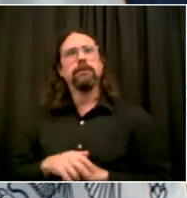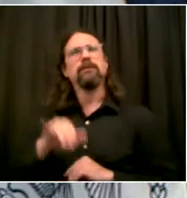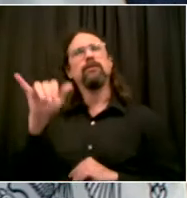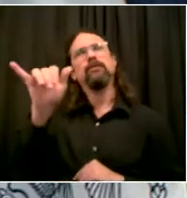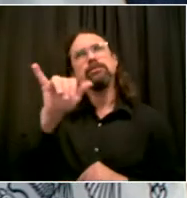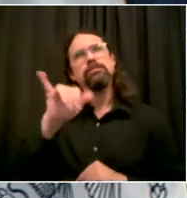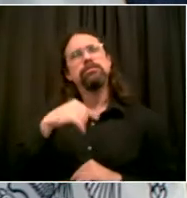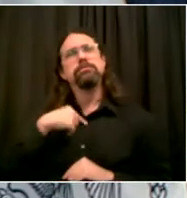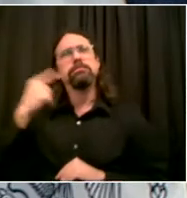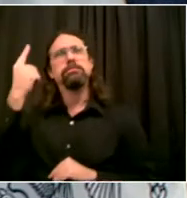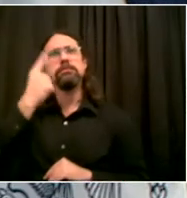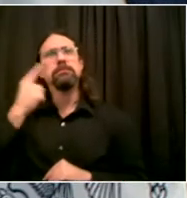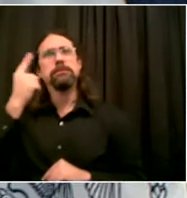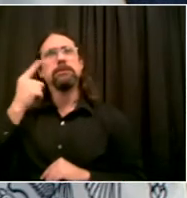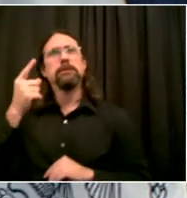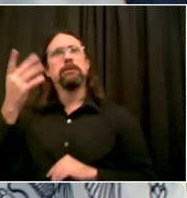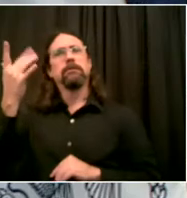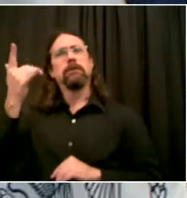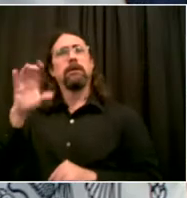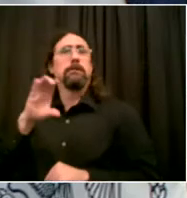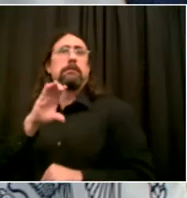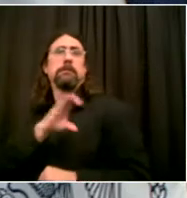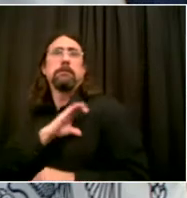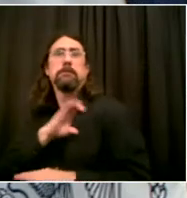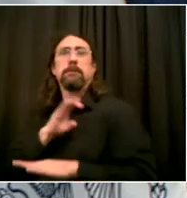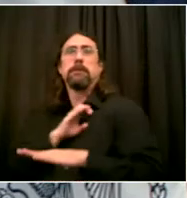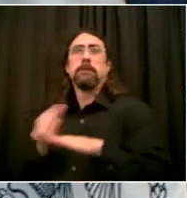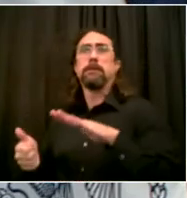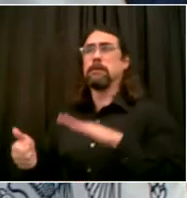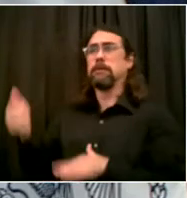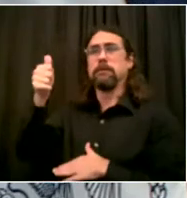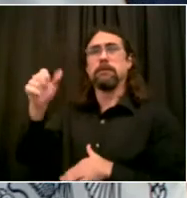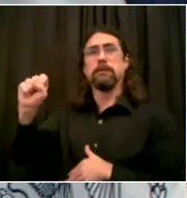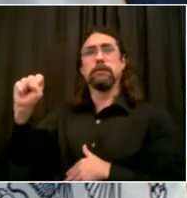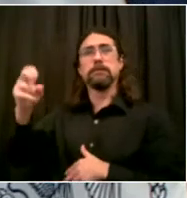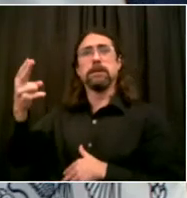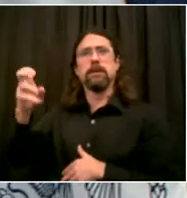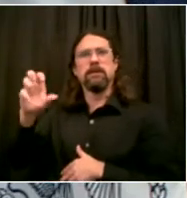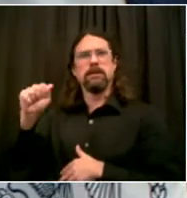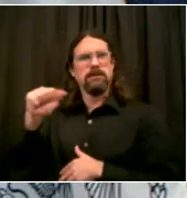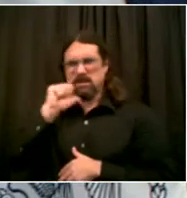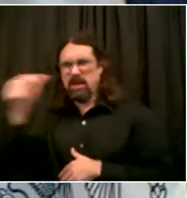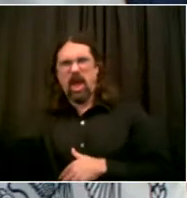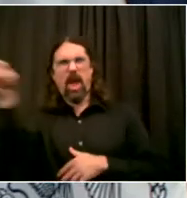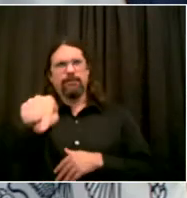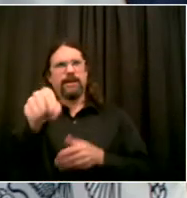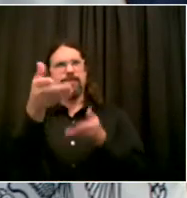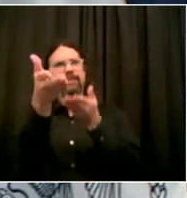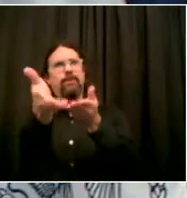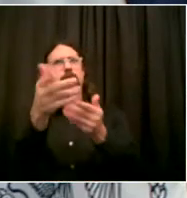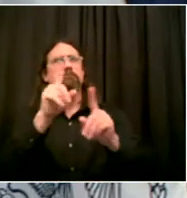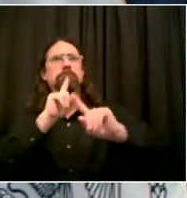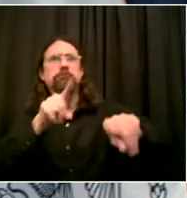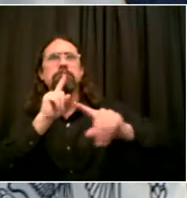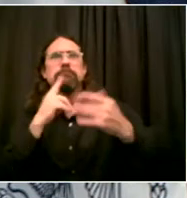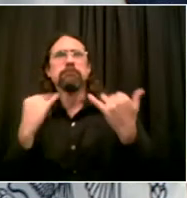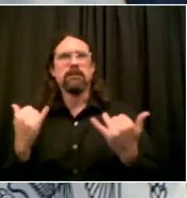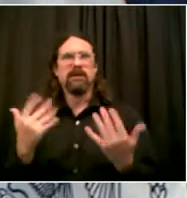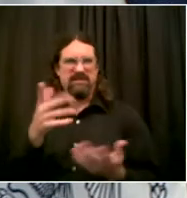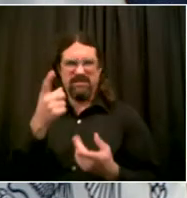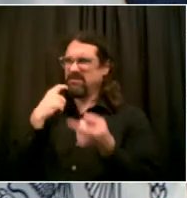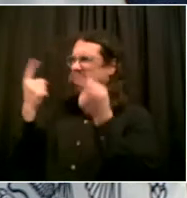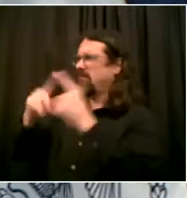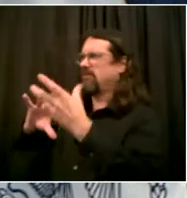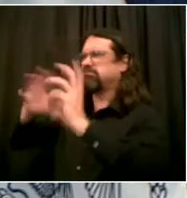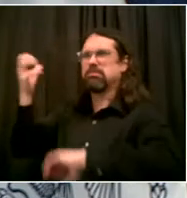Today, obviously, our focus is on this new open storefronts program. And I also wanted to speak to what's happening now. Such an important